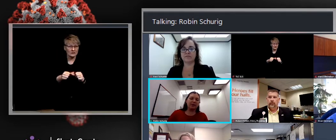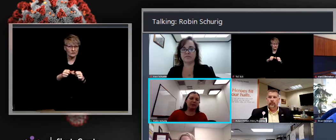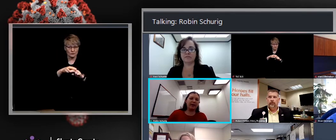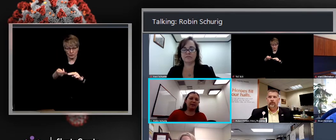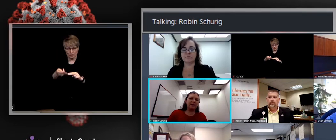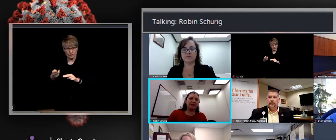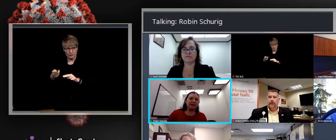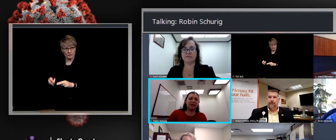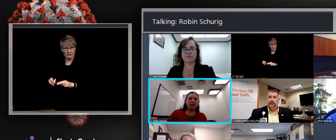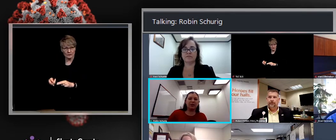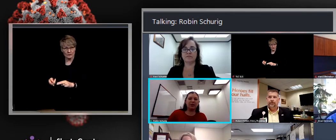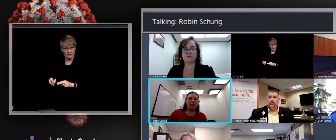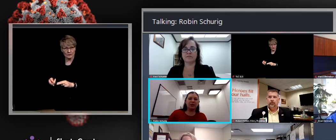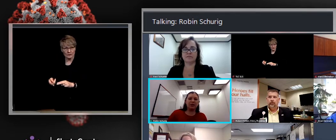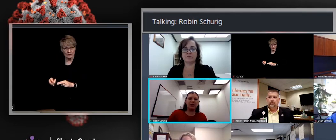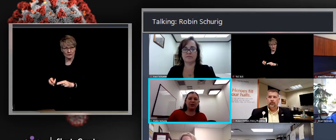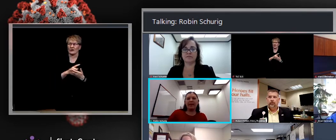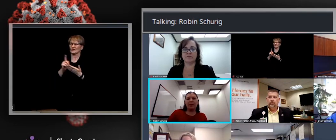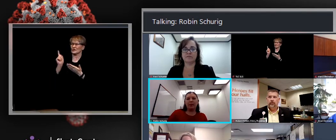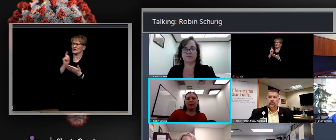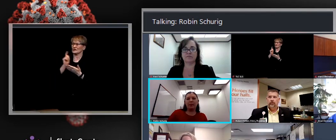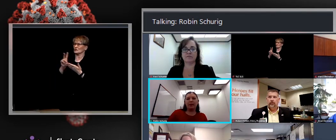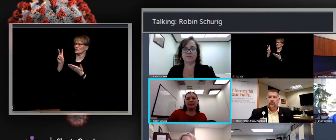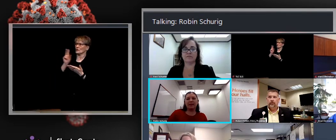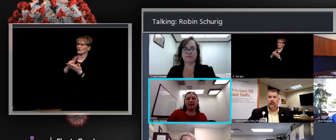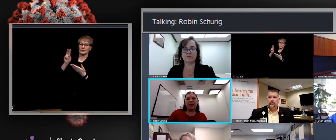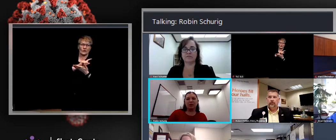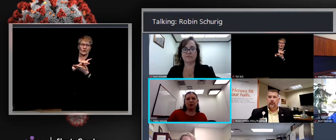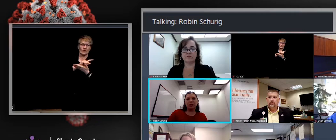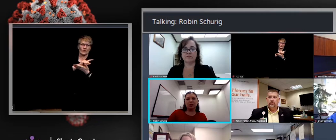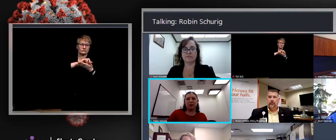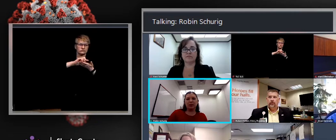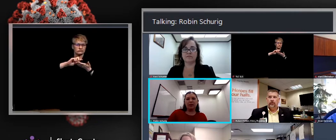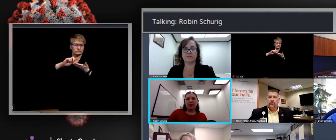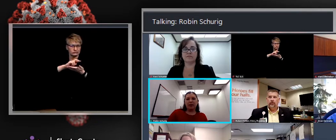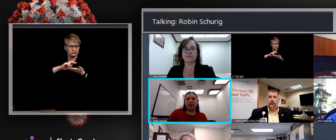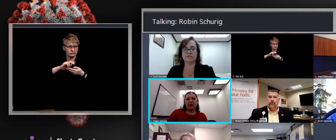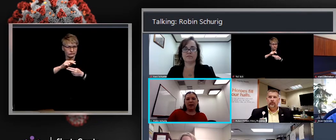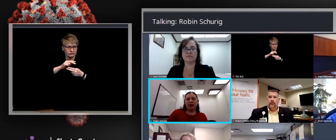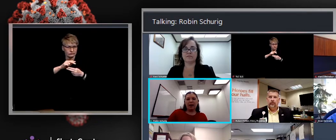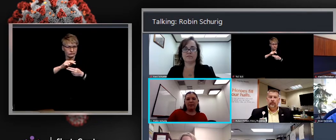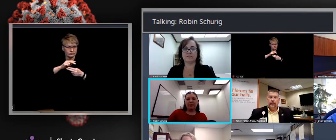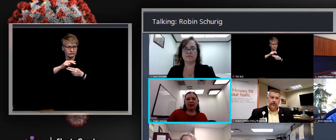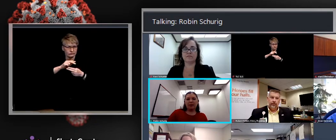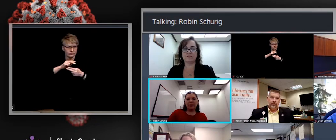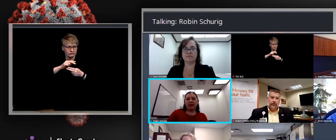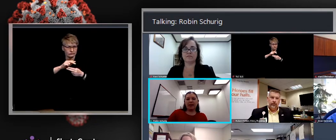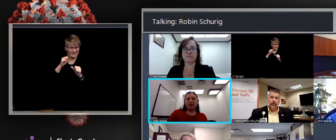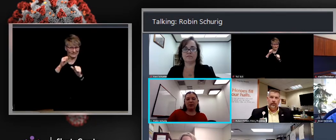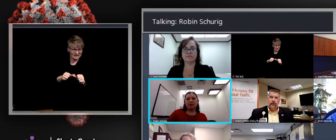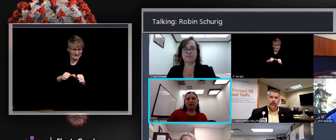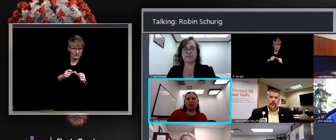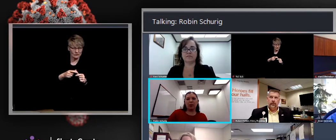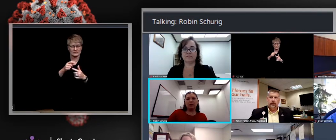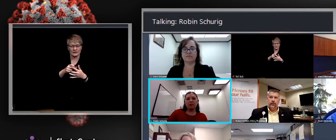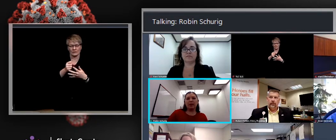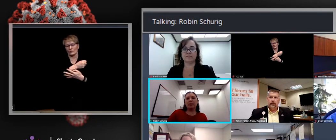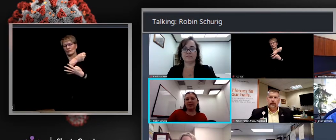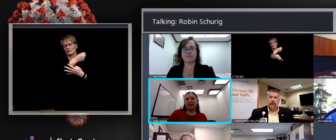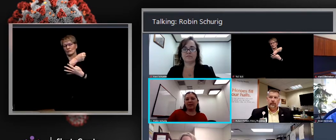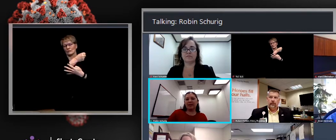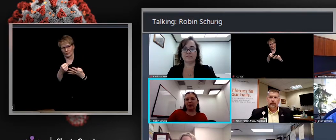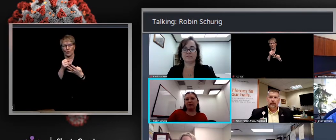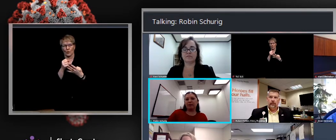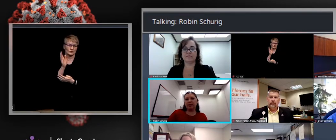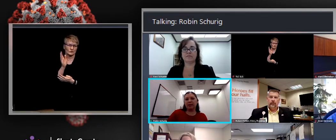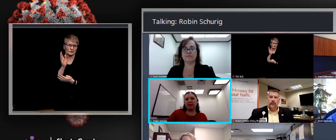weeks, so we do expect that to continue, then that will put us in that eligible place to move to the